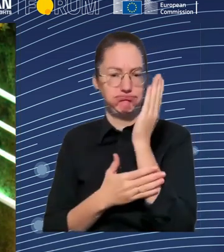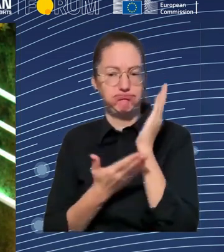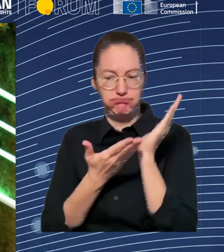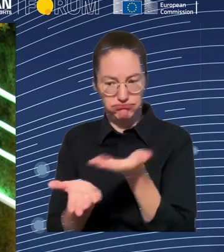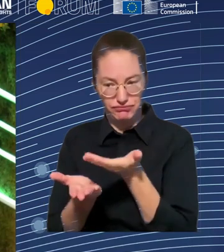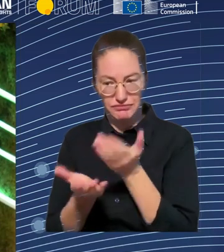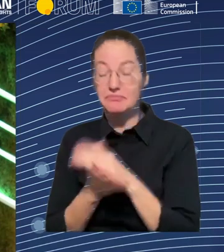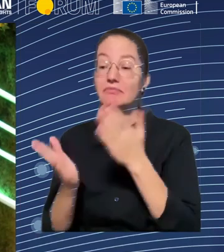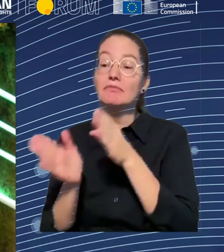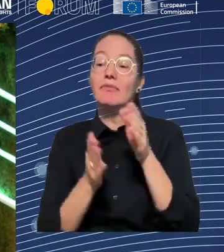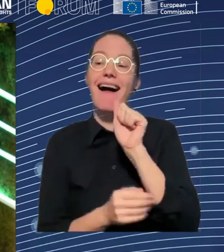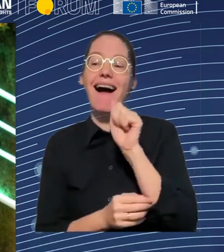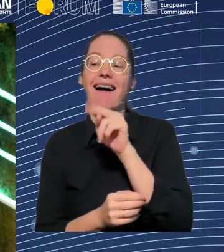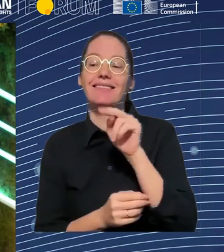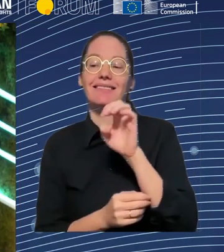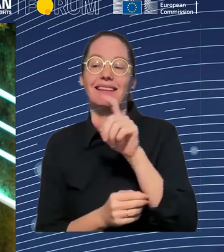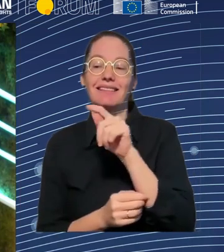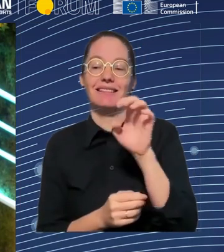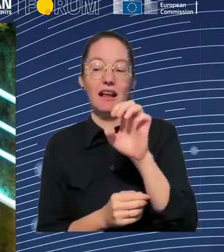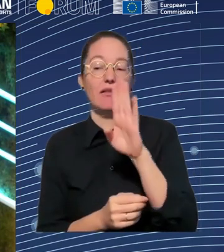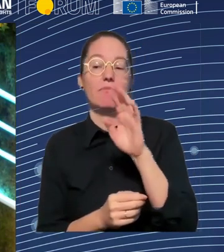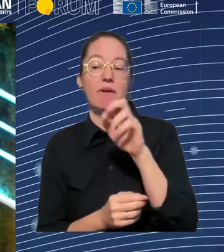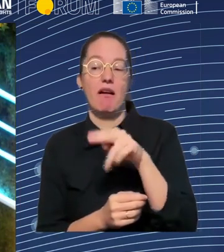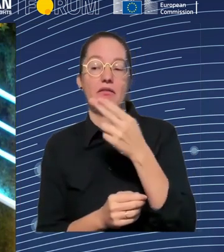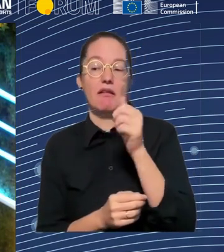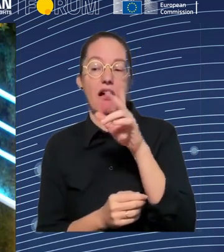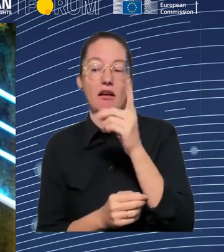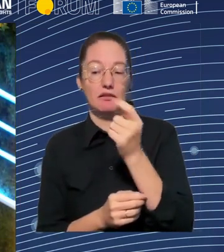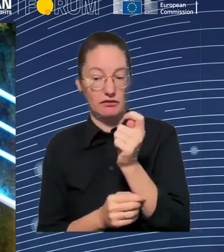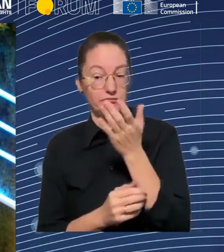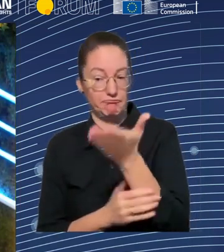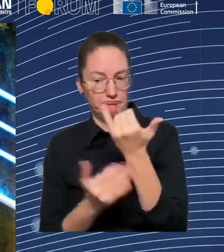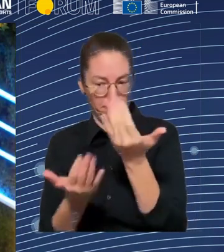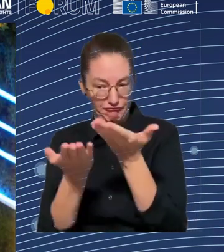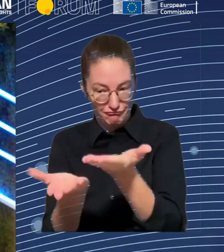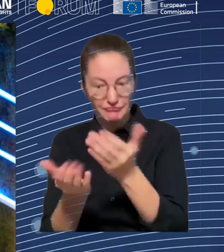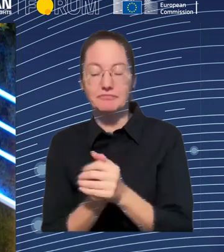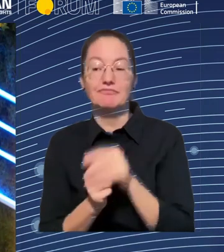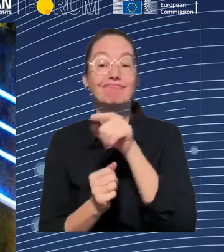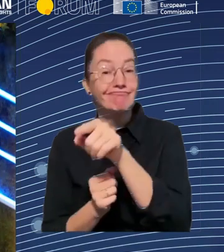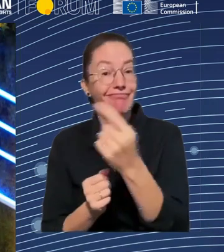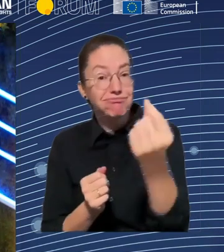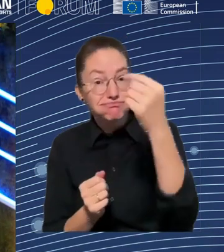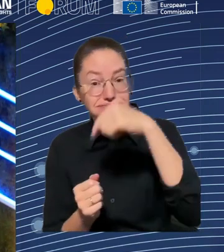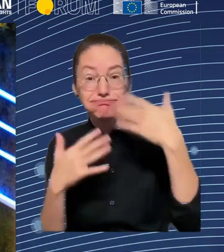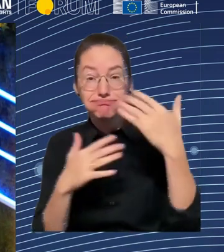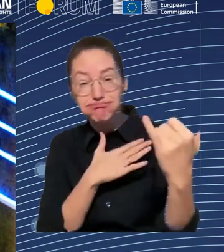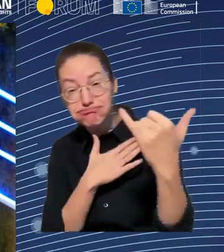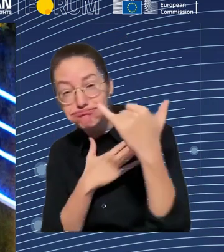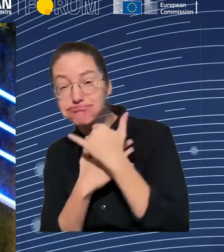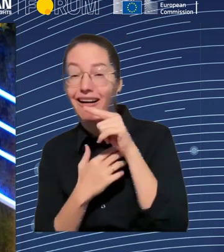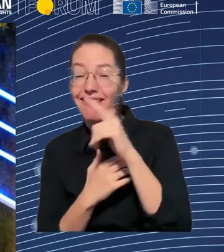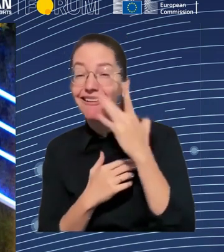the potential risks of algorithmic management? And also, of course, I mean, like, you know, it would be great if you give us also the